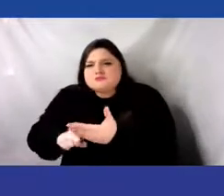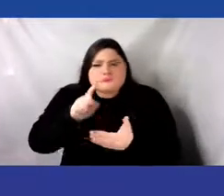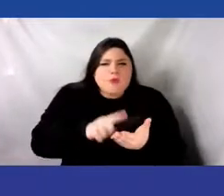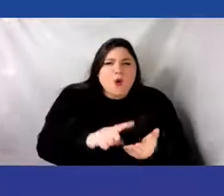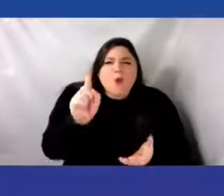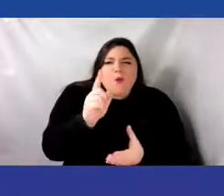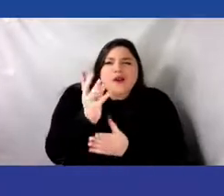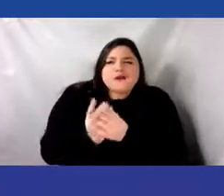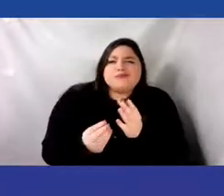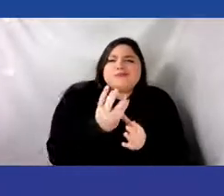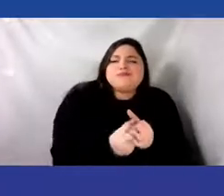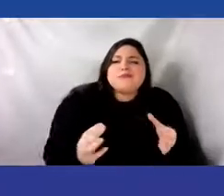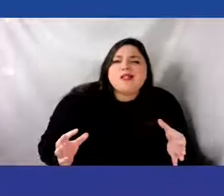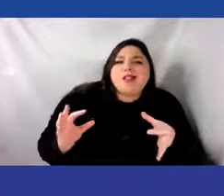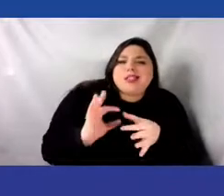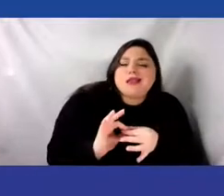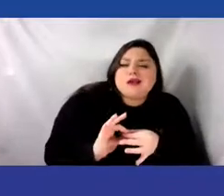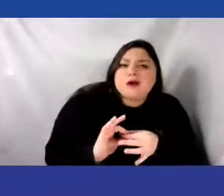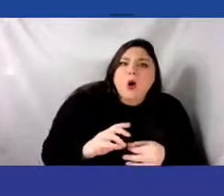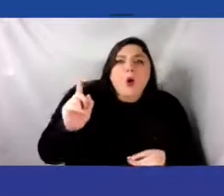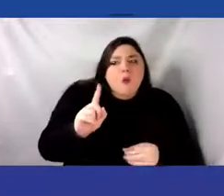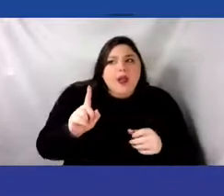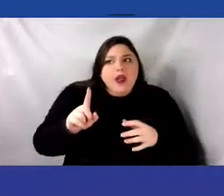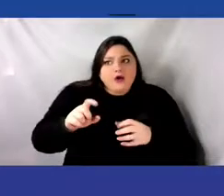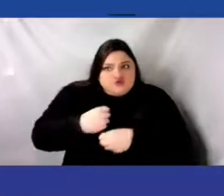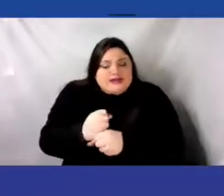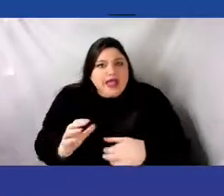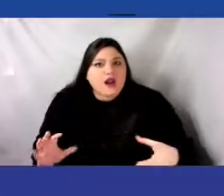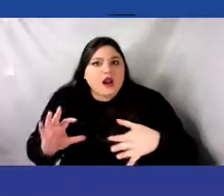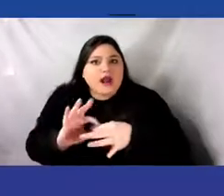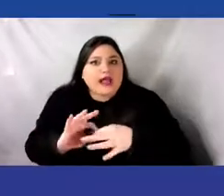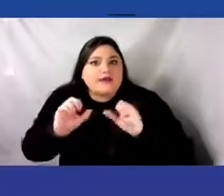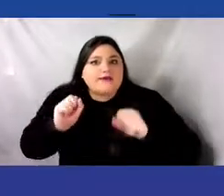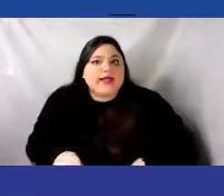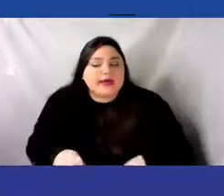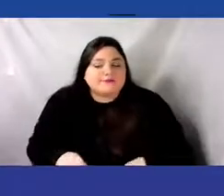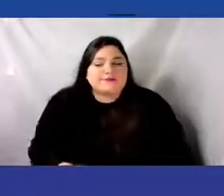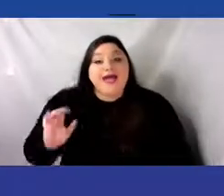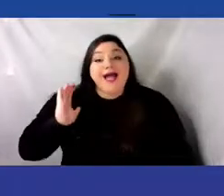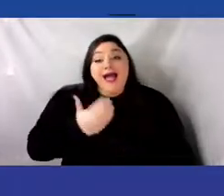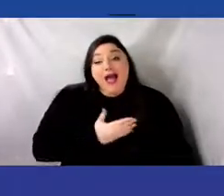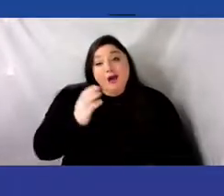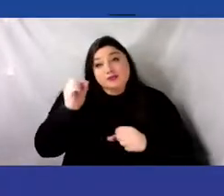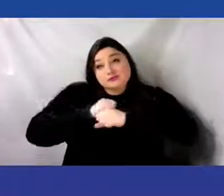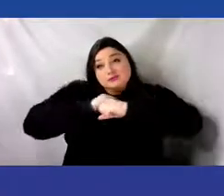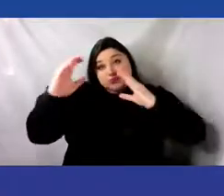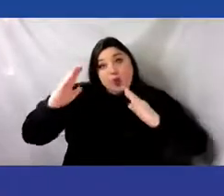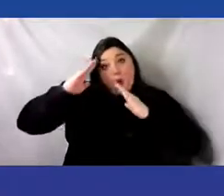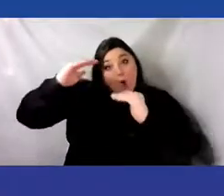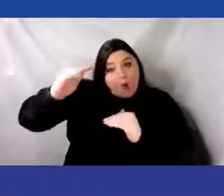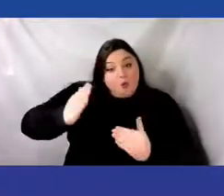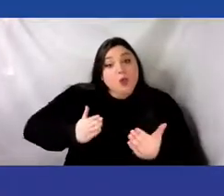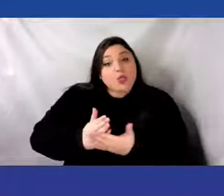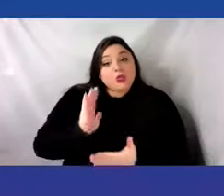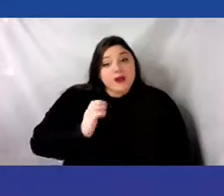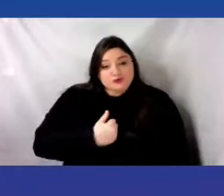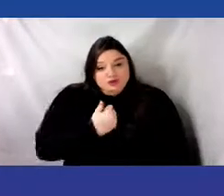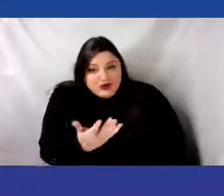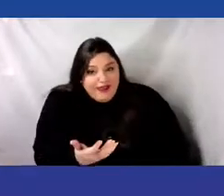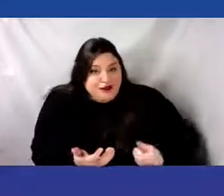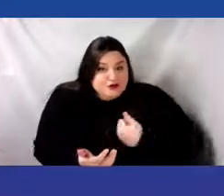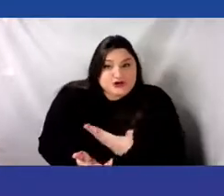Our committee's hope is that through this sharing, we better resource each other and the field.